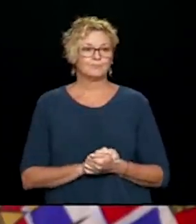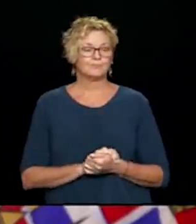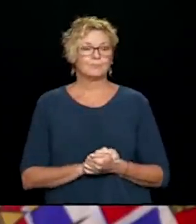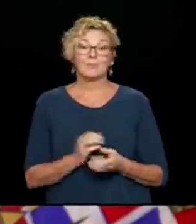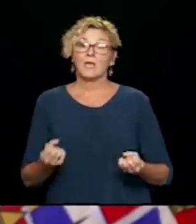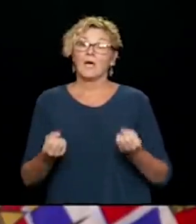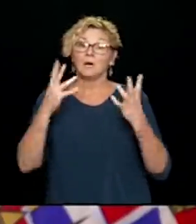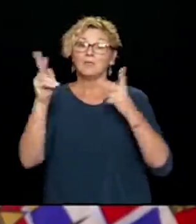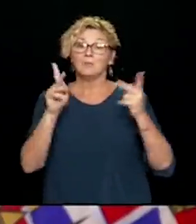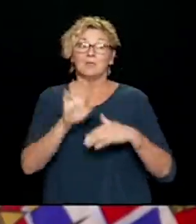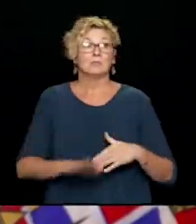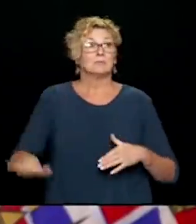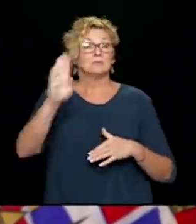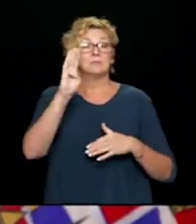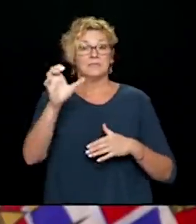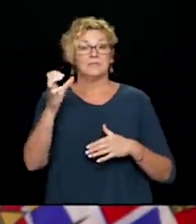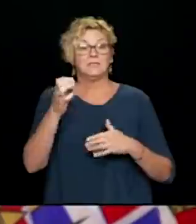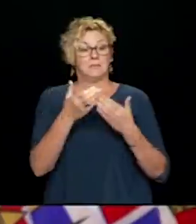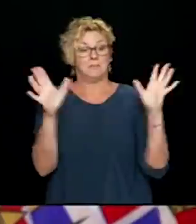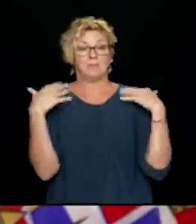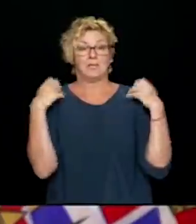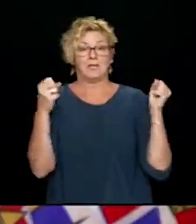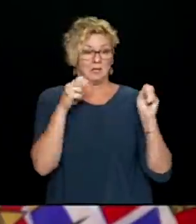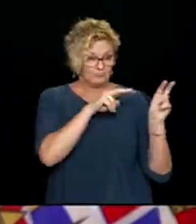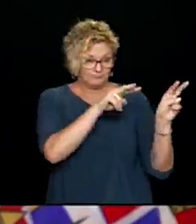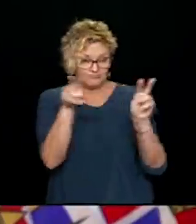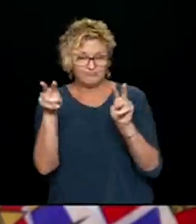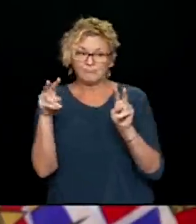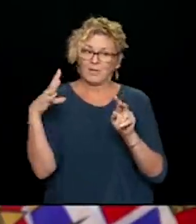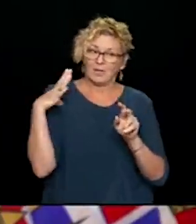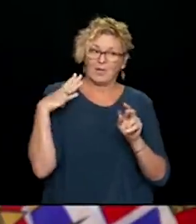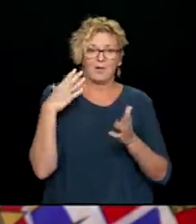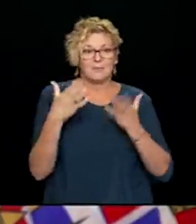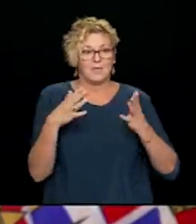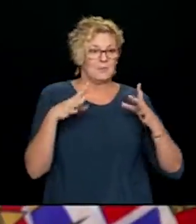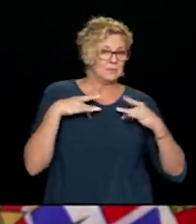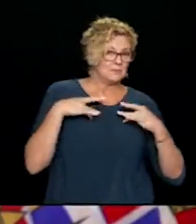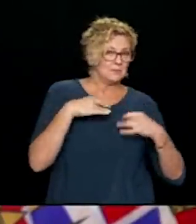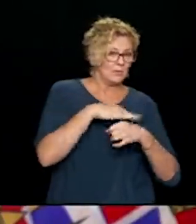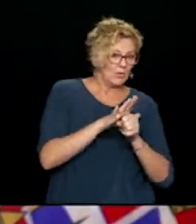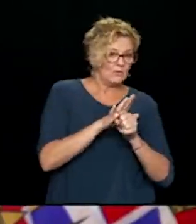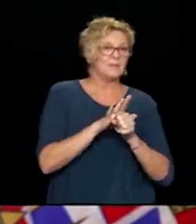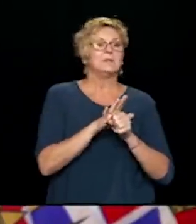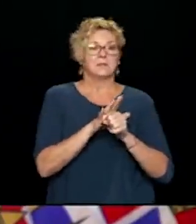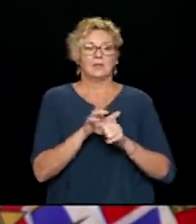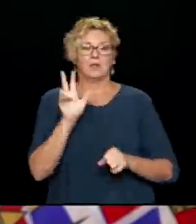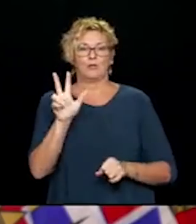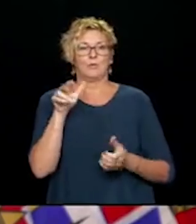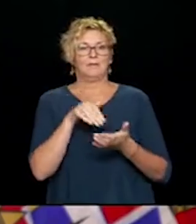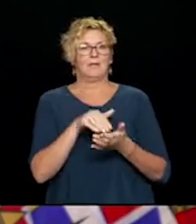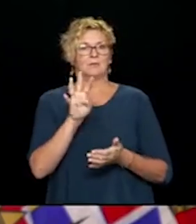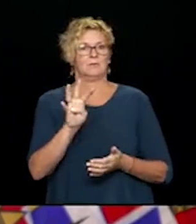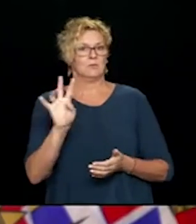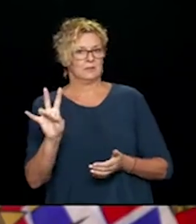We now have 3,047 people who are under active public health monitoring. And 5,446